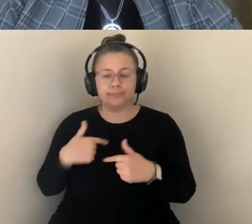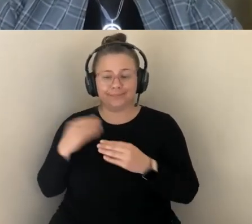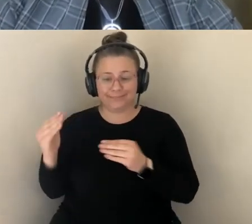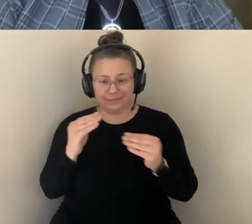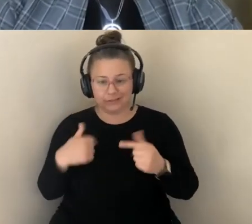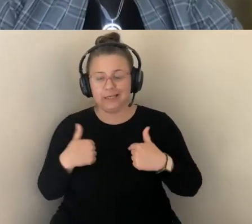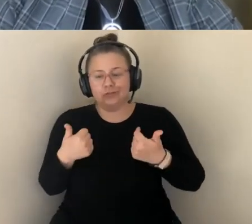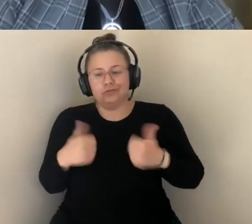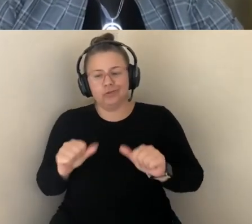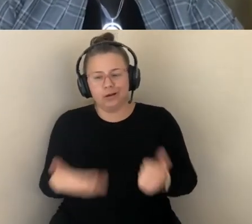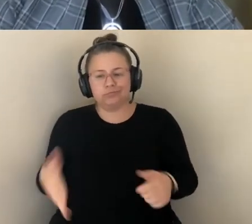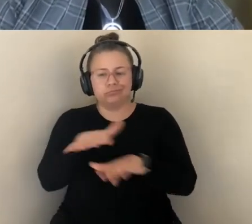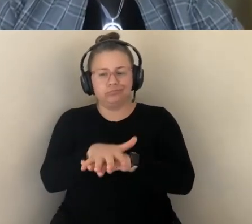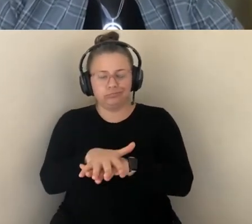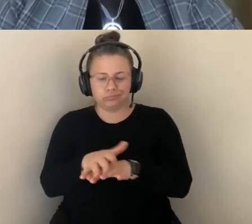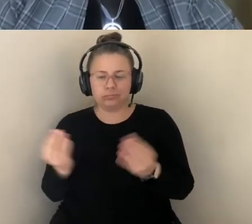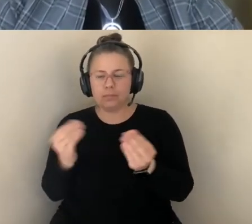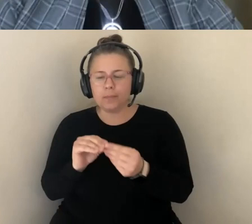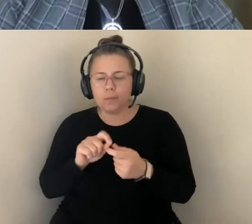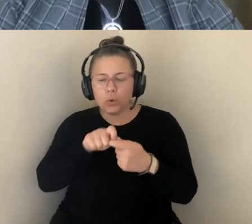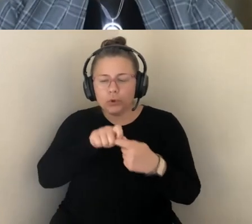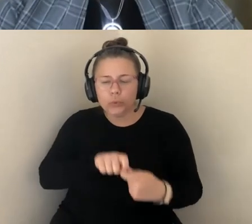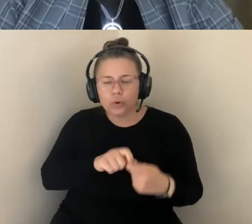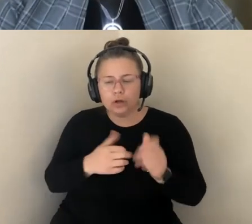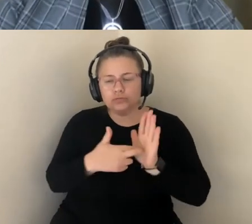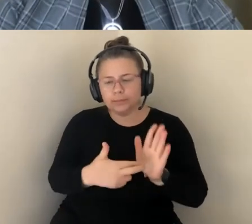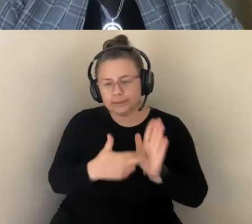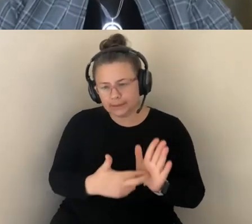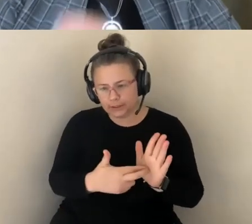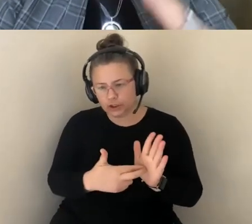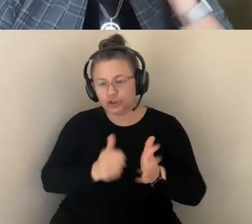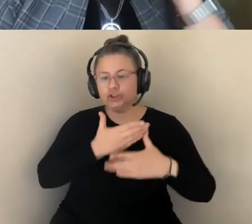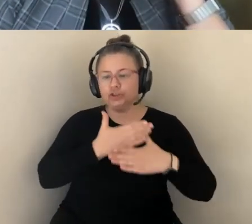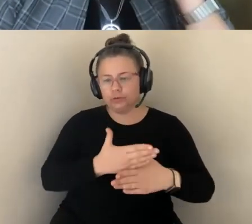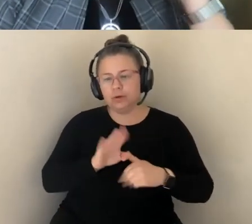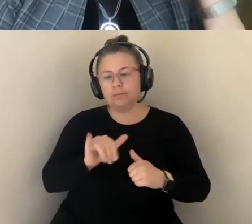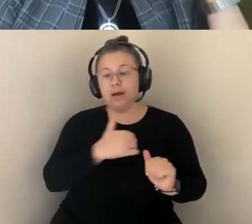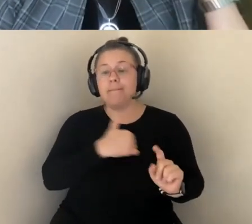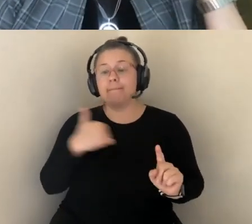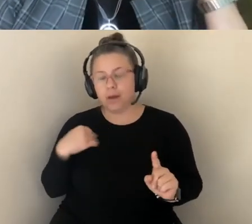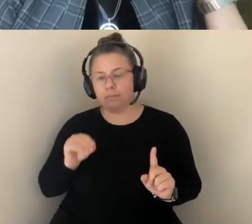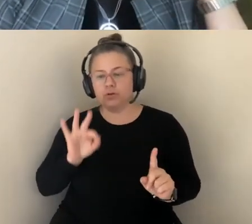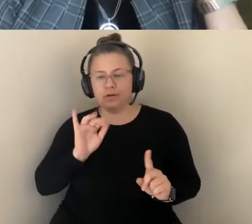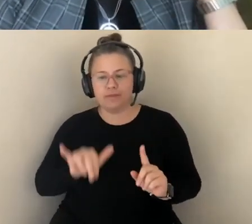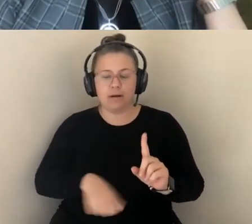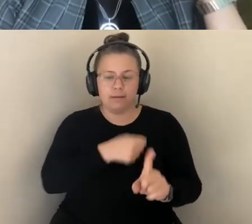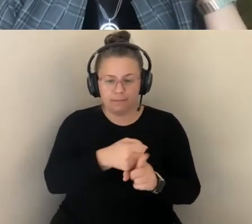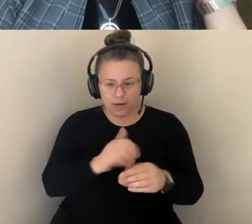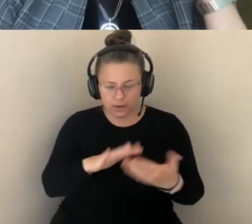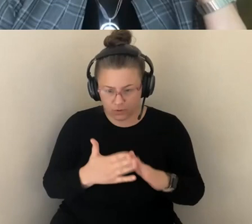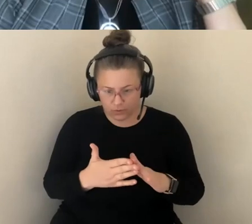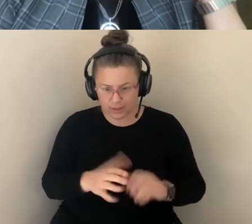REPRESENTATIONS THAT ARE AUTHORED BY MEMBERS OF THE AFFECTED COMMUNITIES WITH THINGS LIKE CARRIER SCREENING BROCHURES,